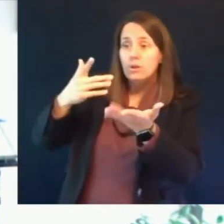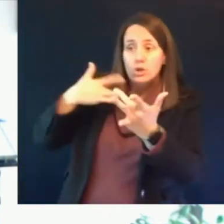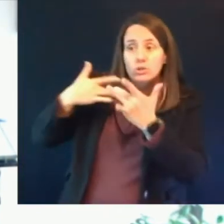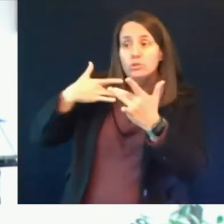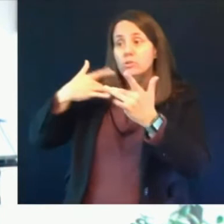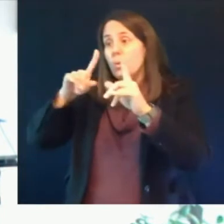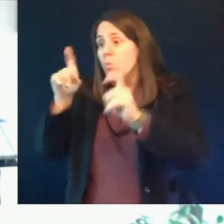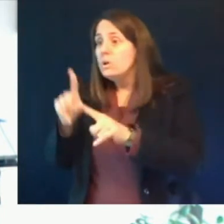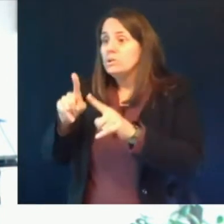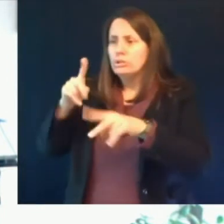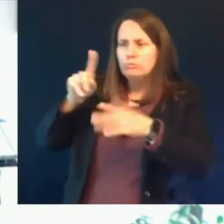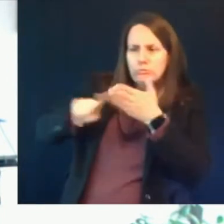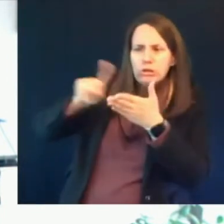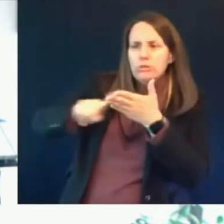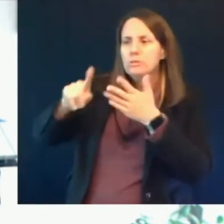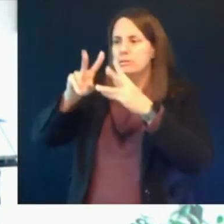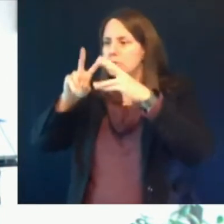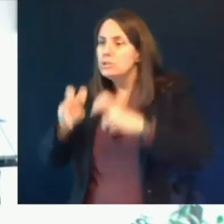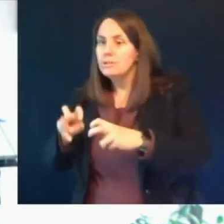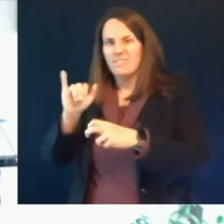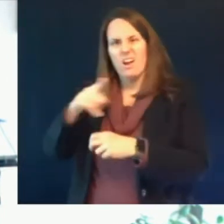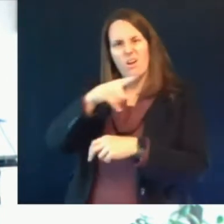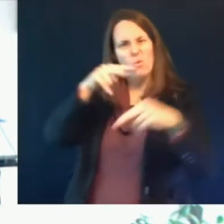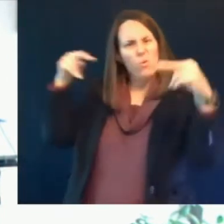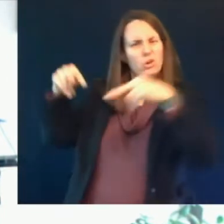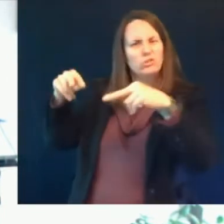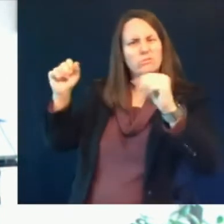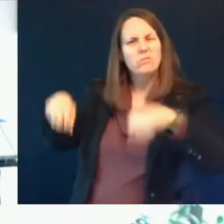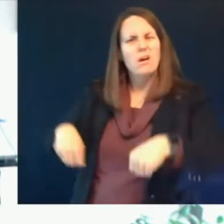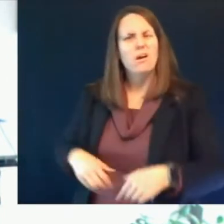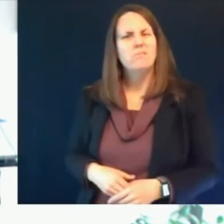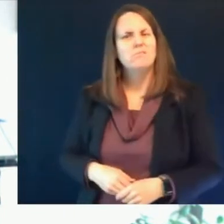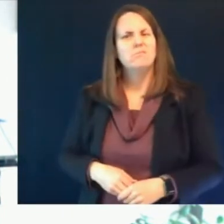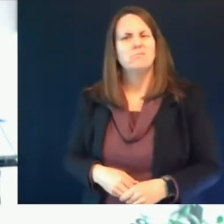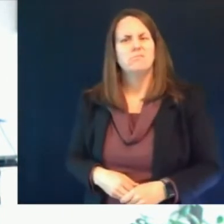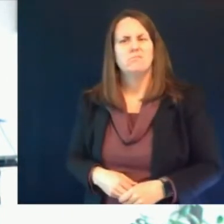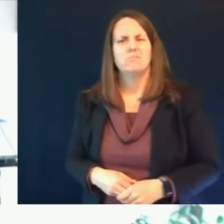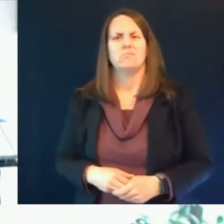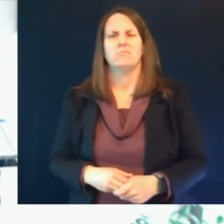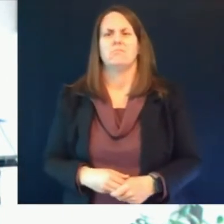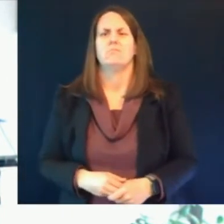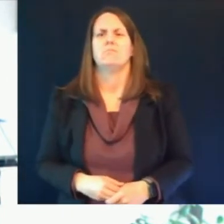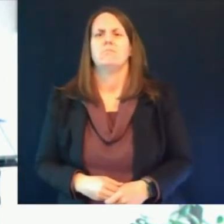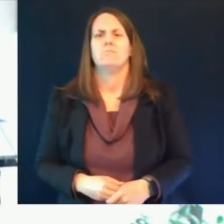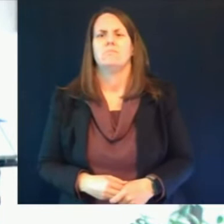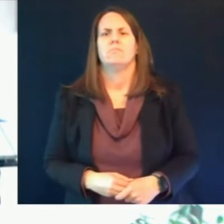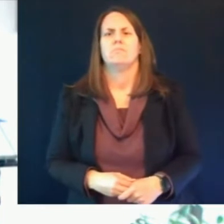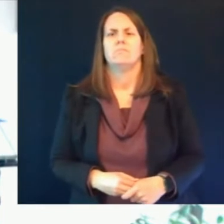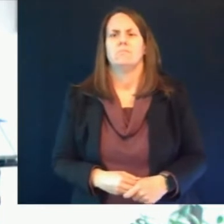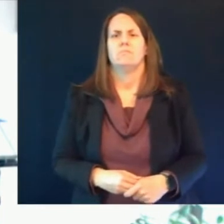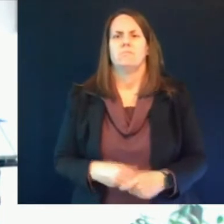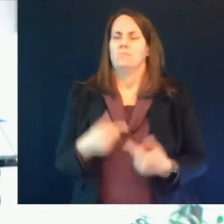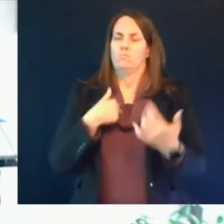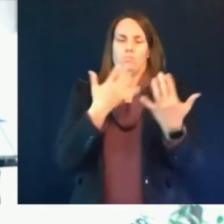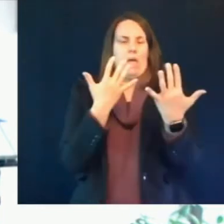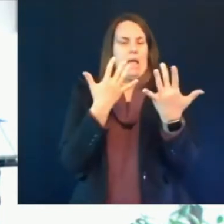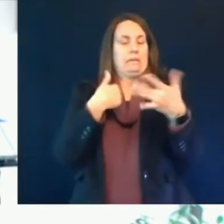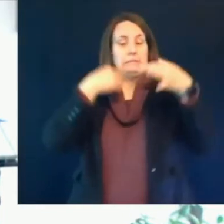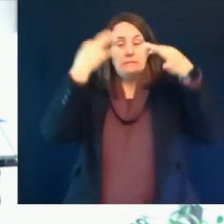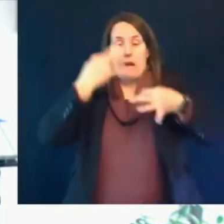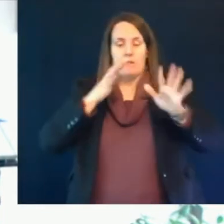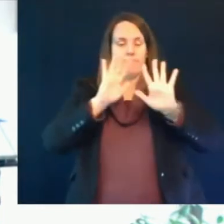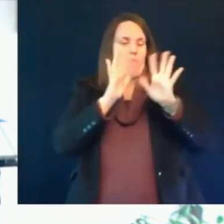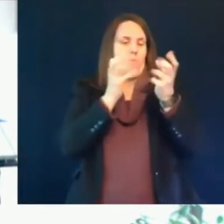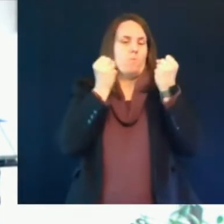um that our our best and brightest are looking as as closely as possible at this to tell us what are the safest next steps